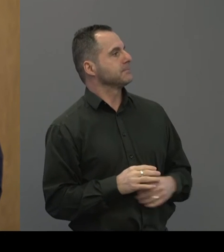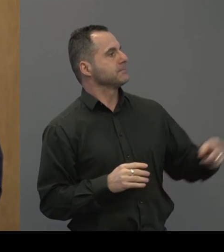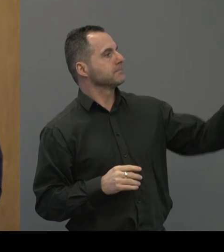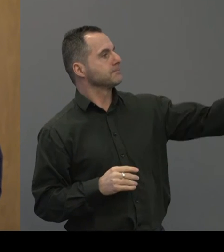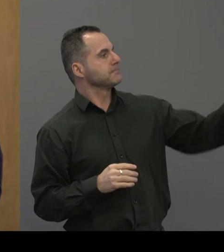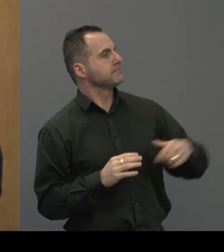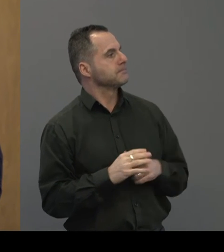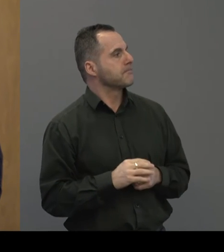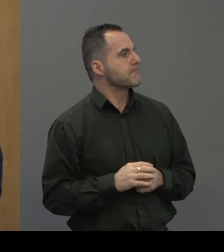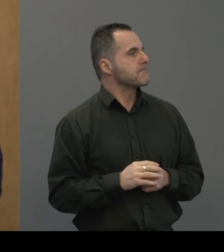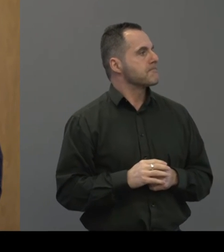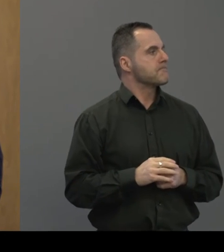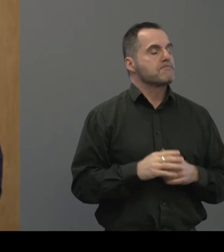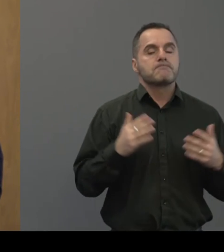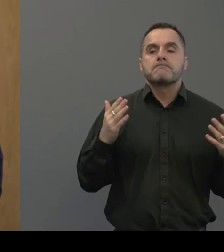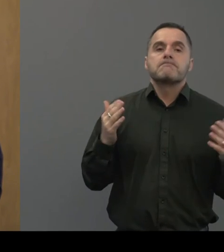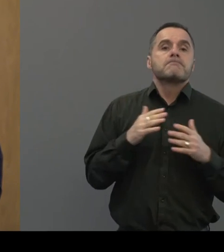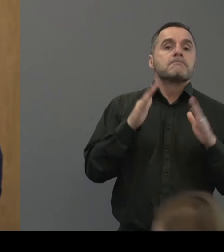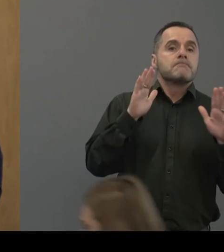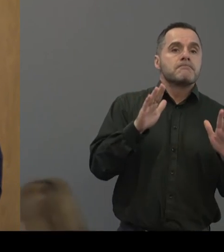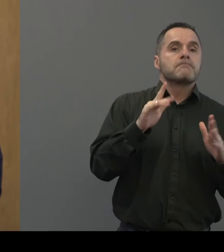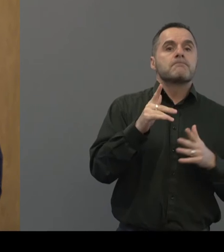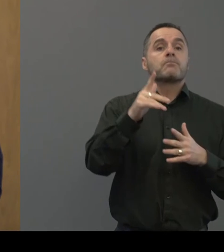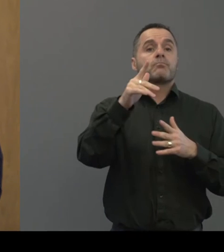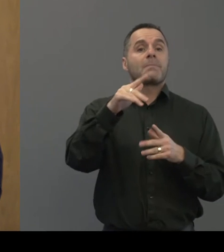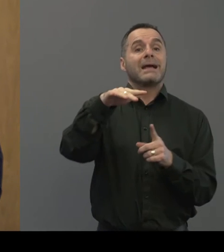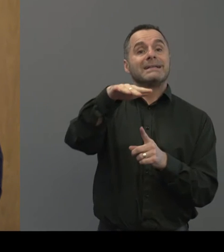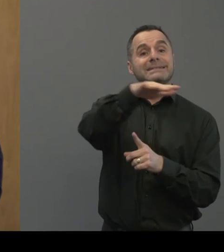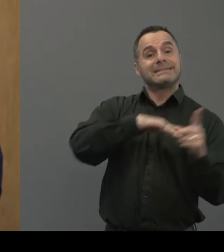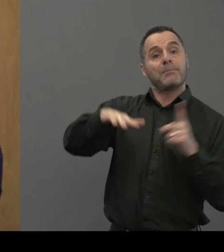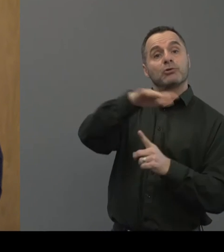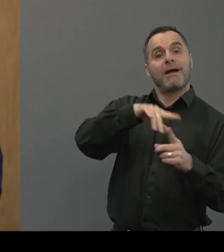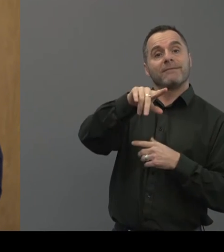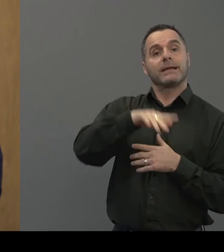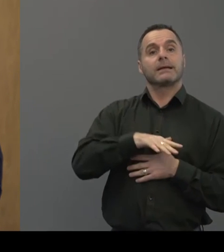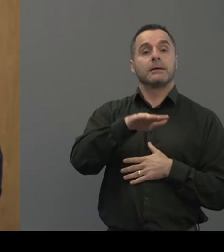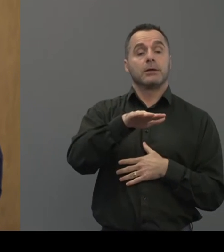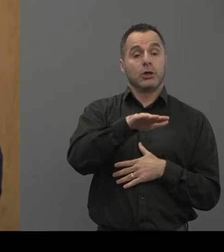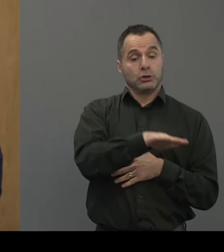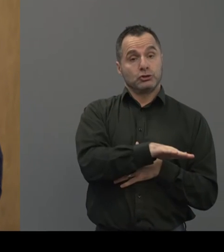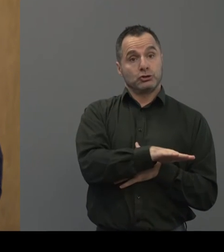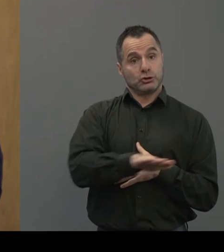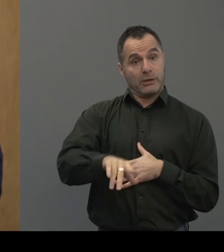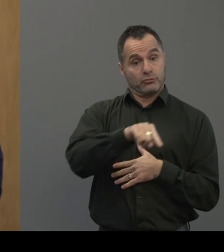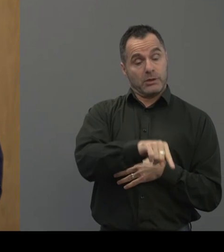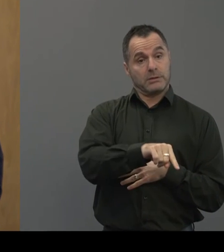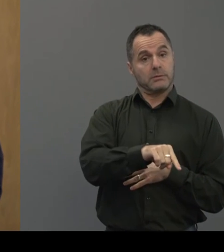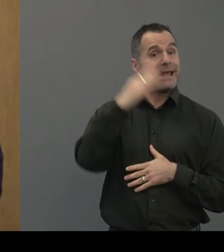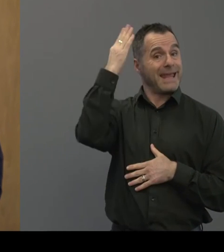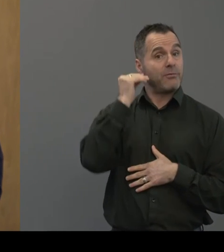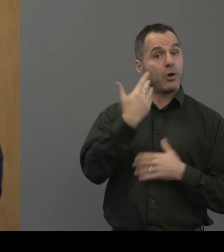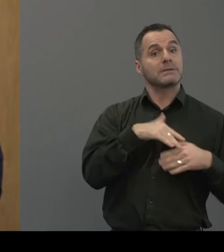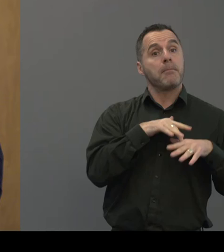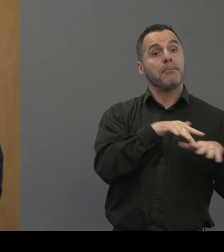I think I guess in terms of a specific demographic, what our children with hearing loss are mainstreamed into the